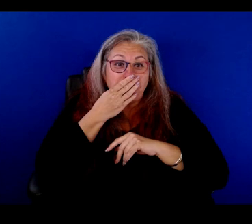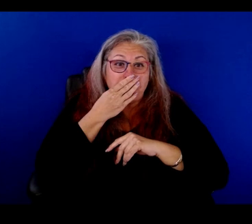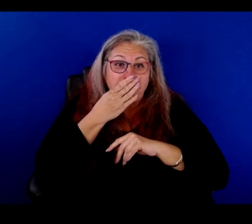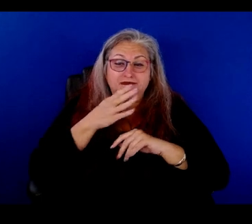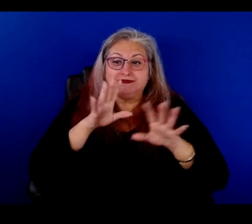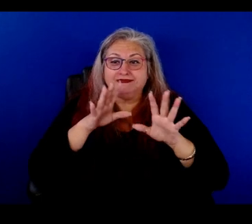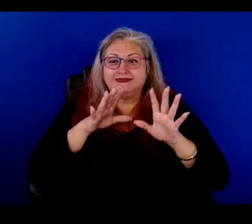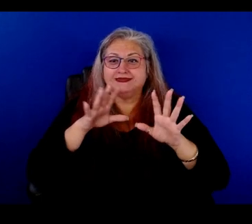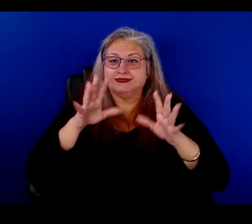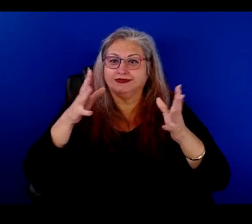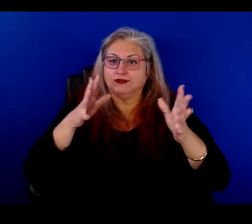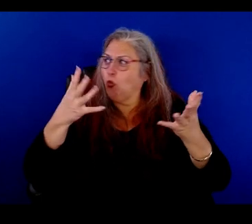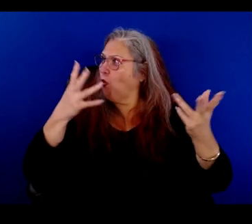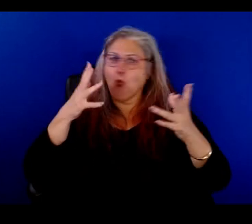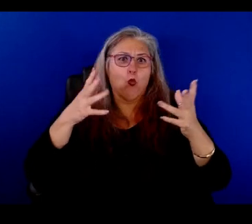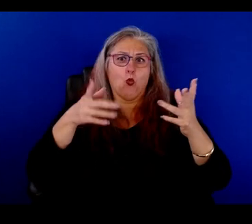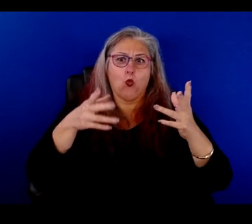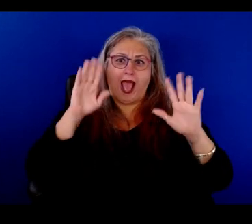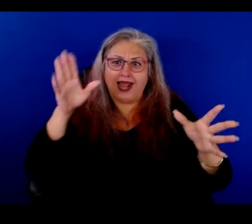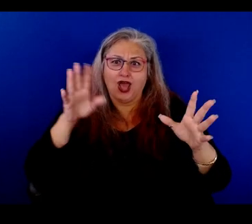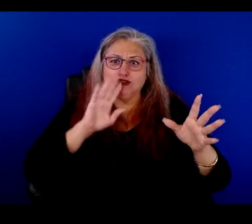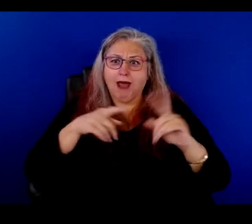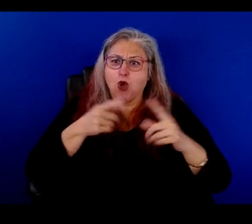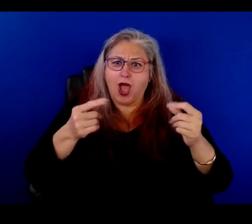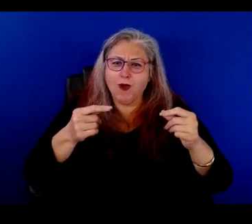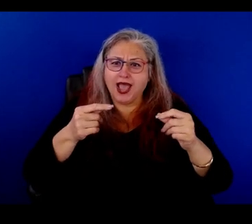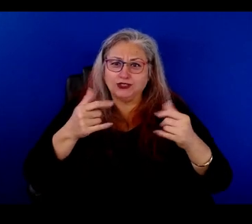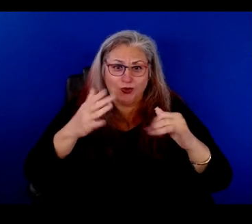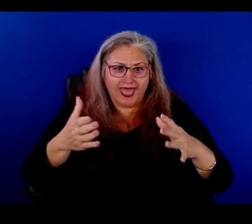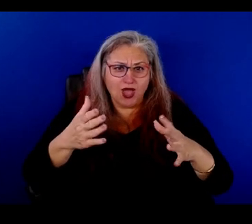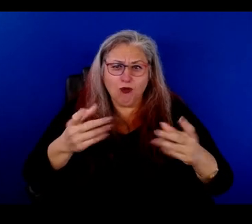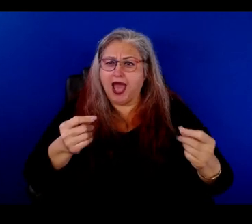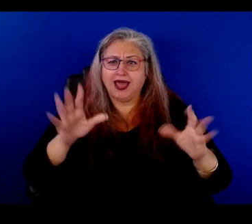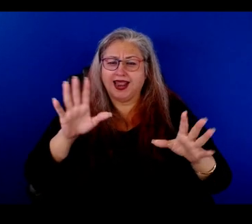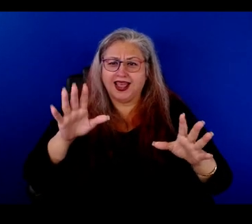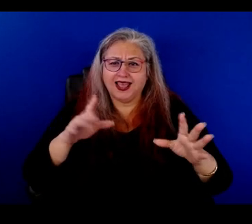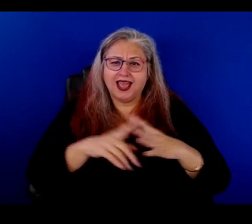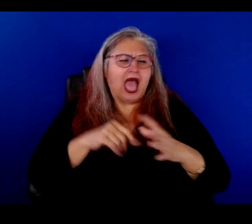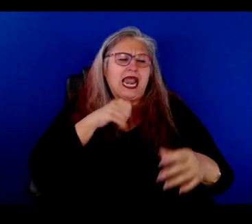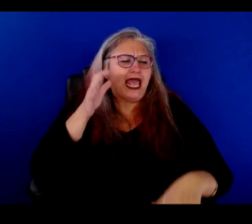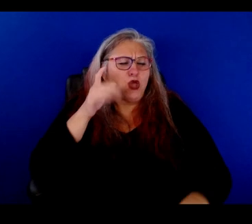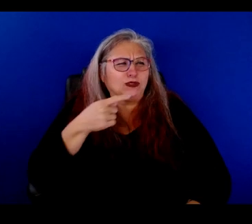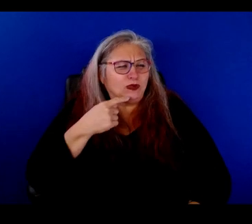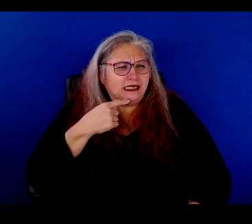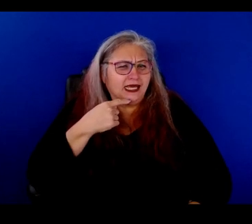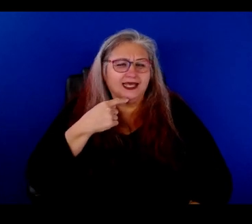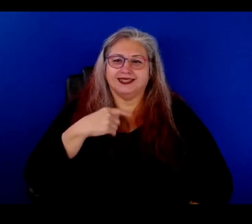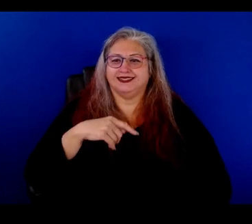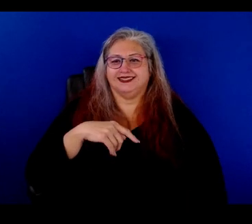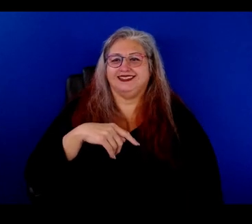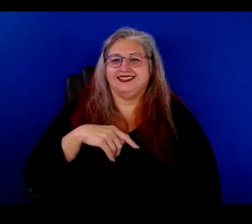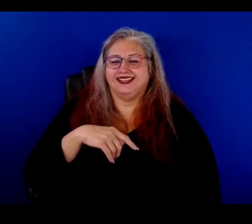Wait, wait, what are you? Was that? Hello? Hello? Are you still there? I didn't hear you. Is this thing on?